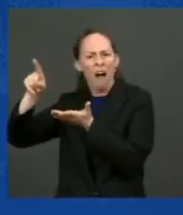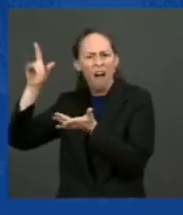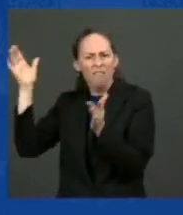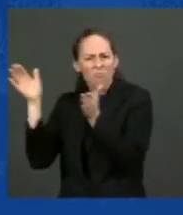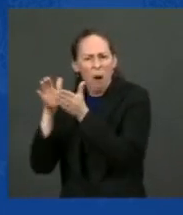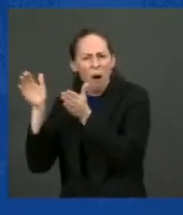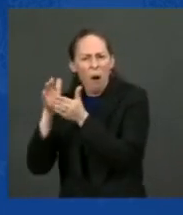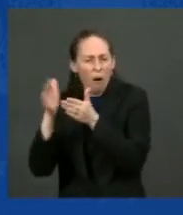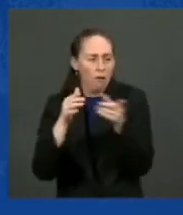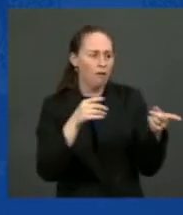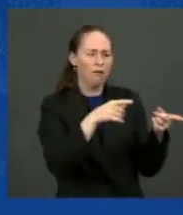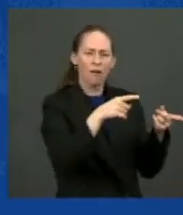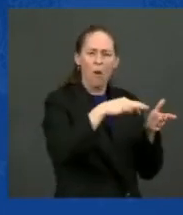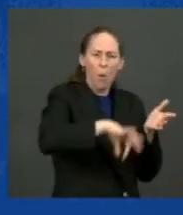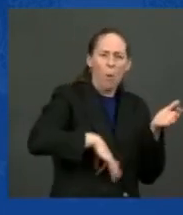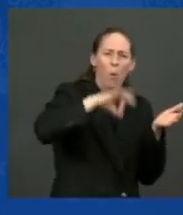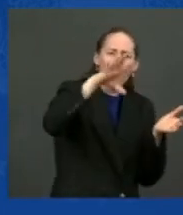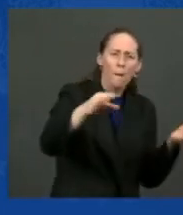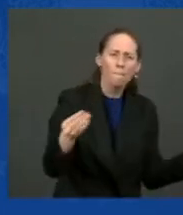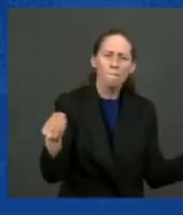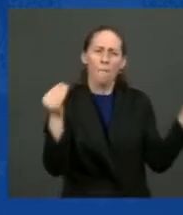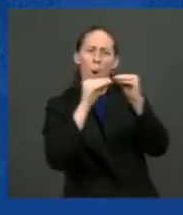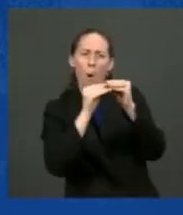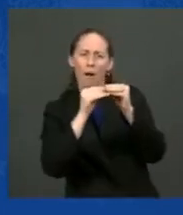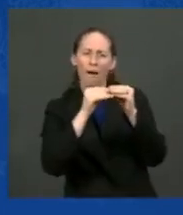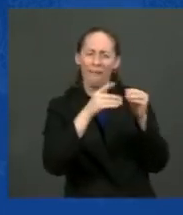now. A lower tax rate.